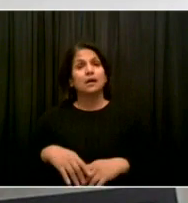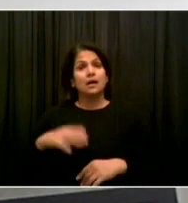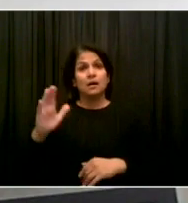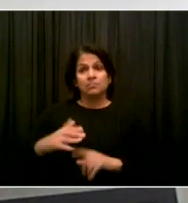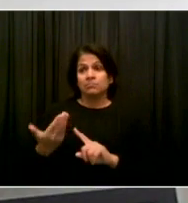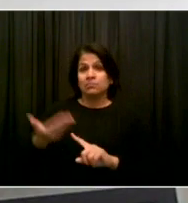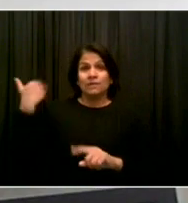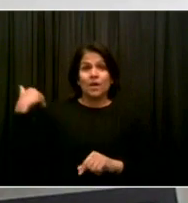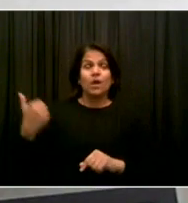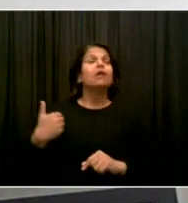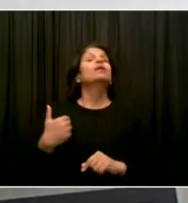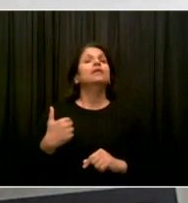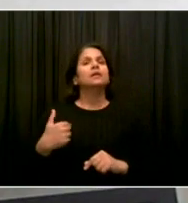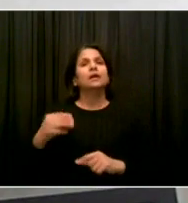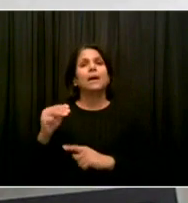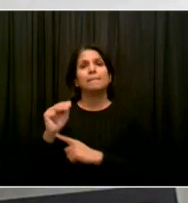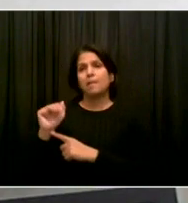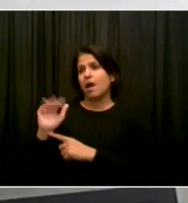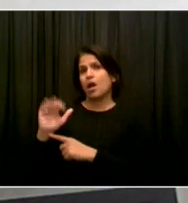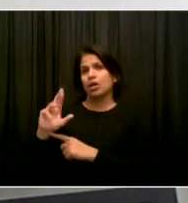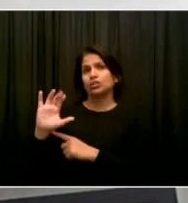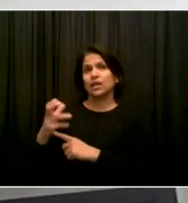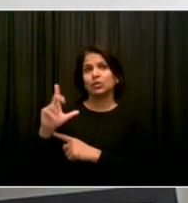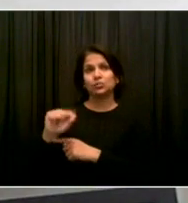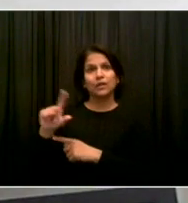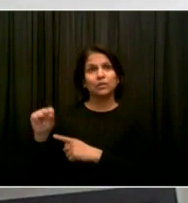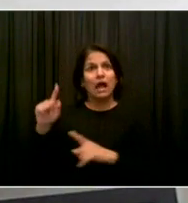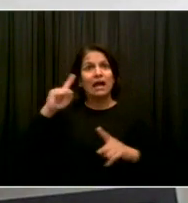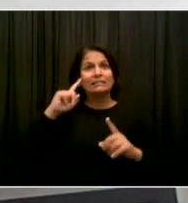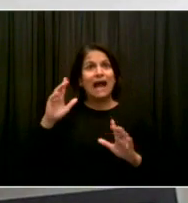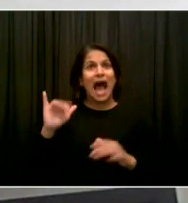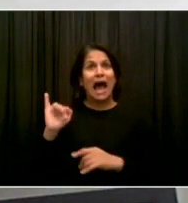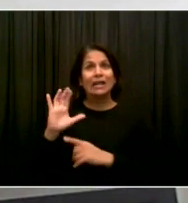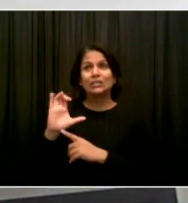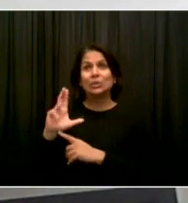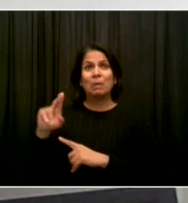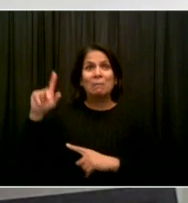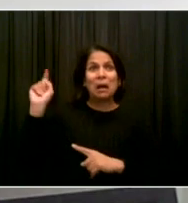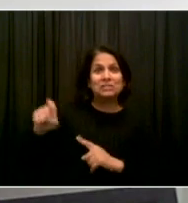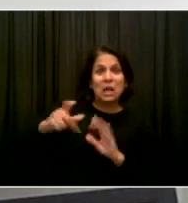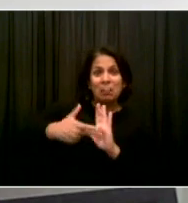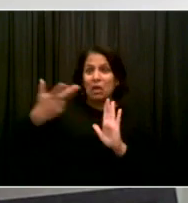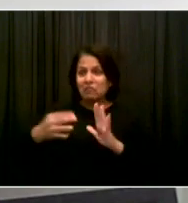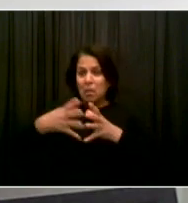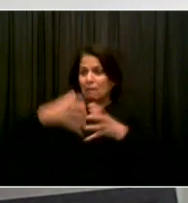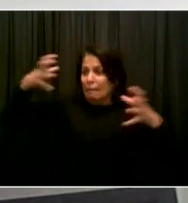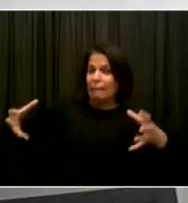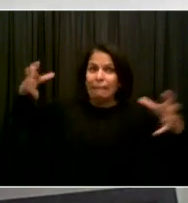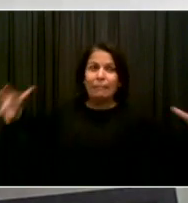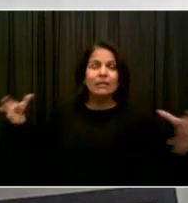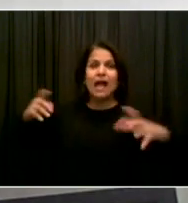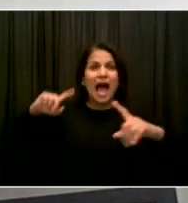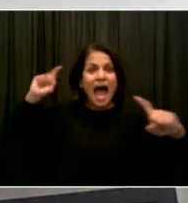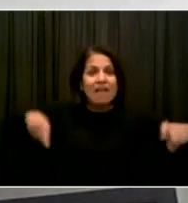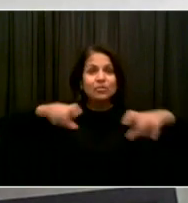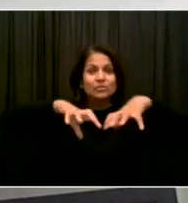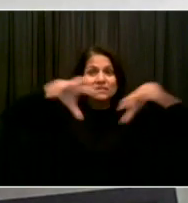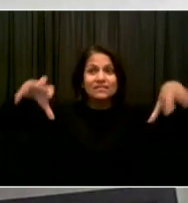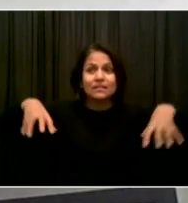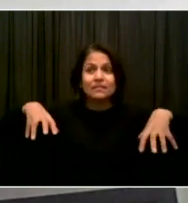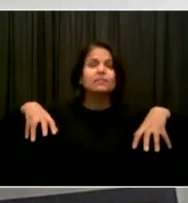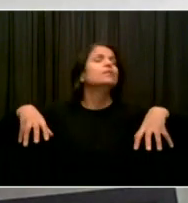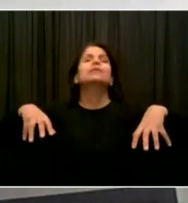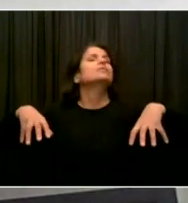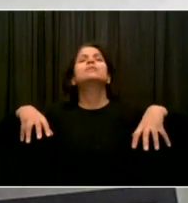tripled our ICUs in three weeks. We're prepared. We know how to do this. If we have to do it, we will. But at least